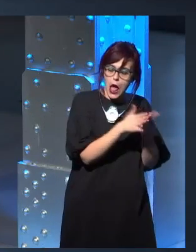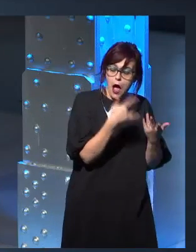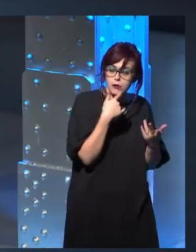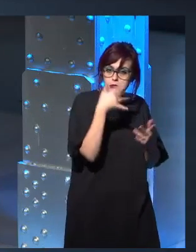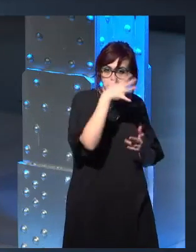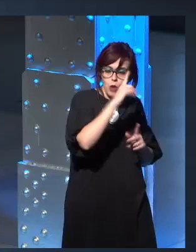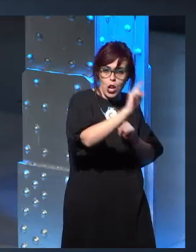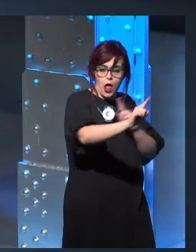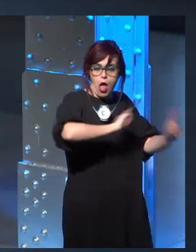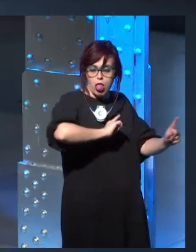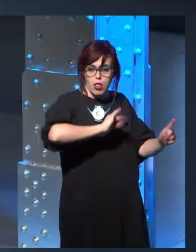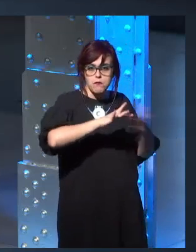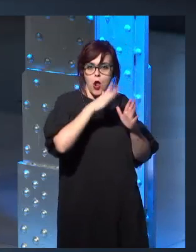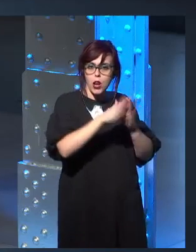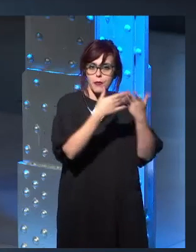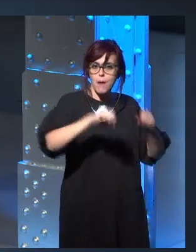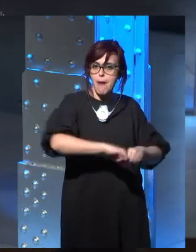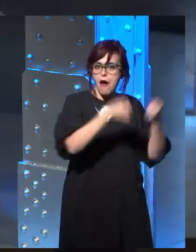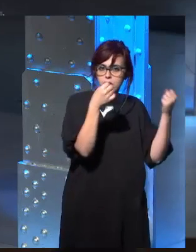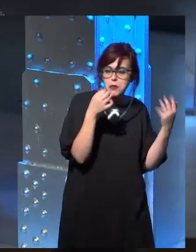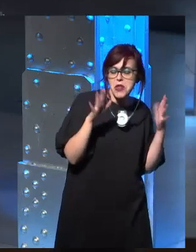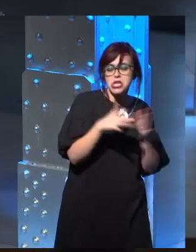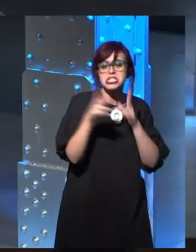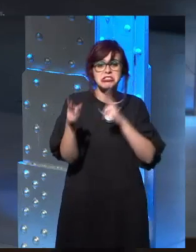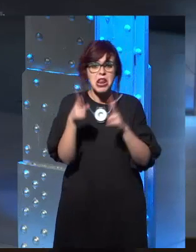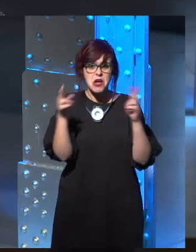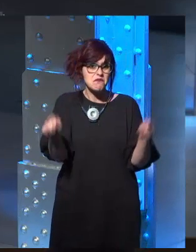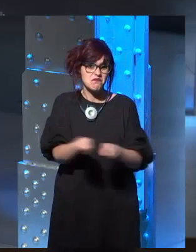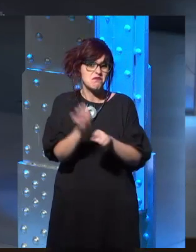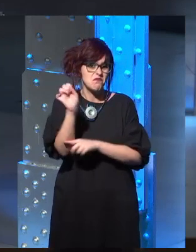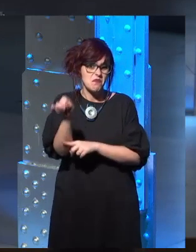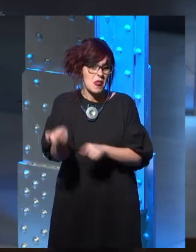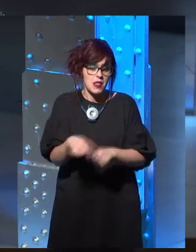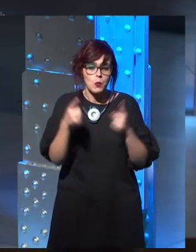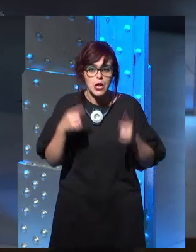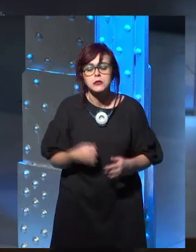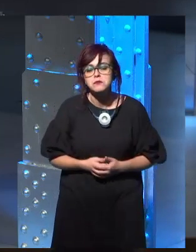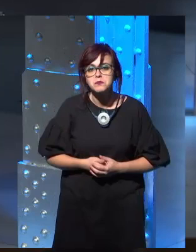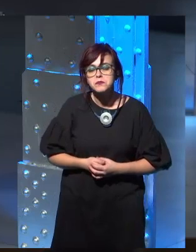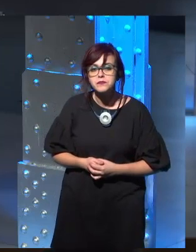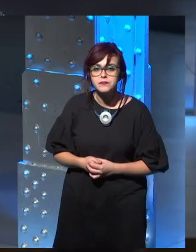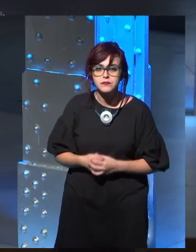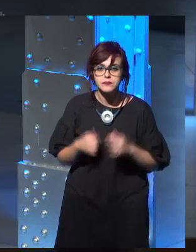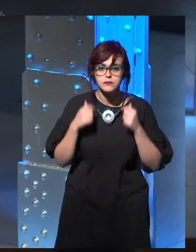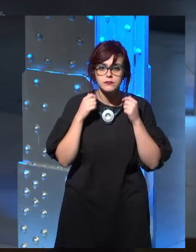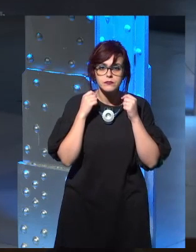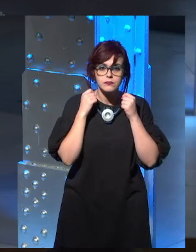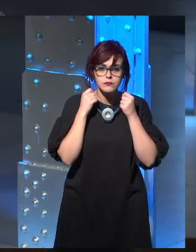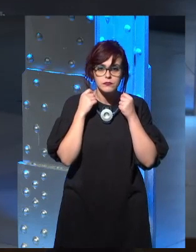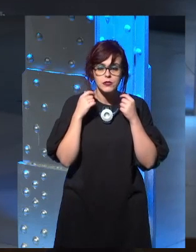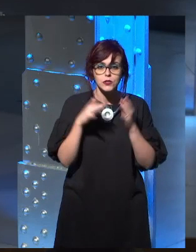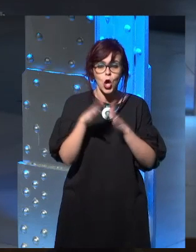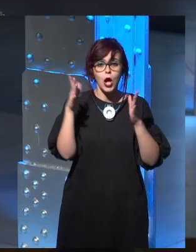because of that. Um, I've actually worked, um, on some previous seasons, subtitling.